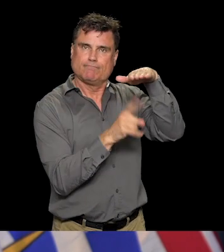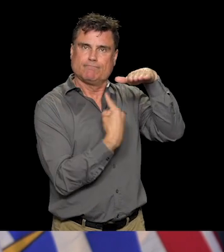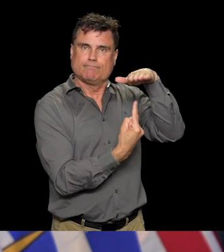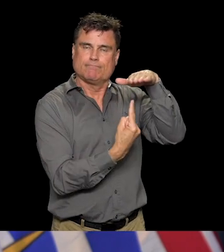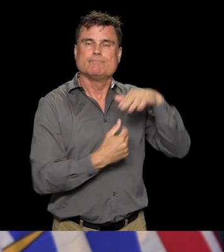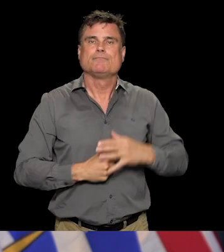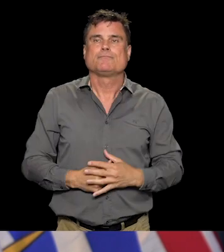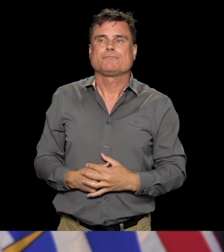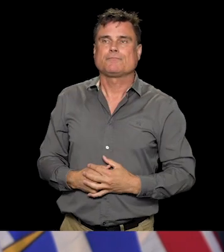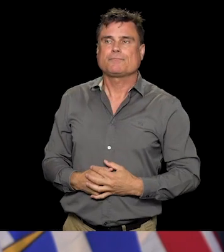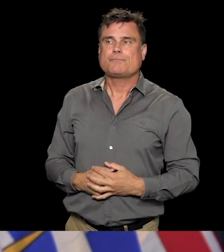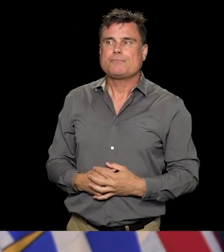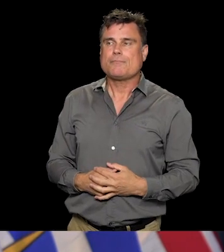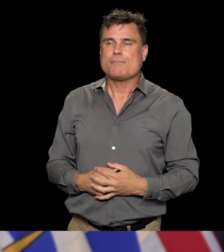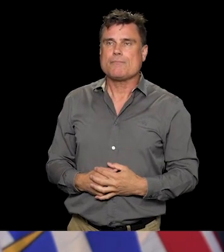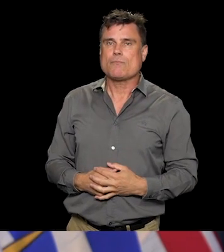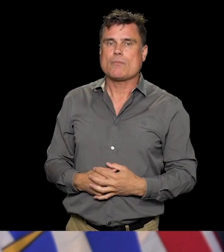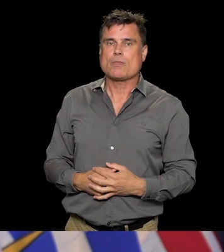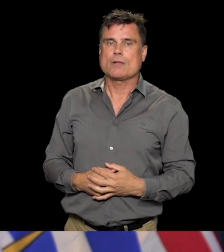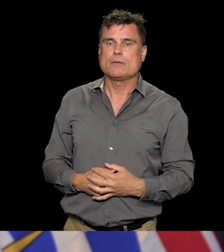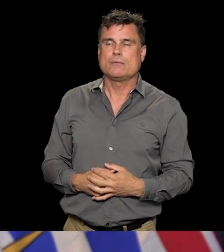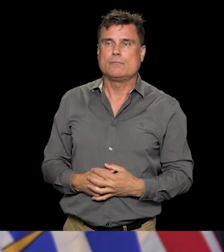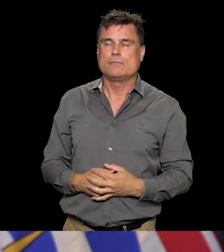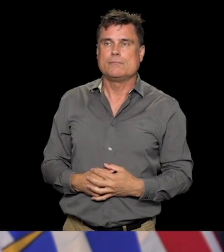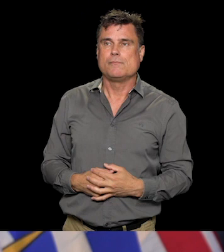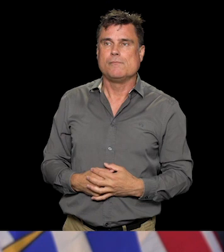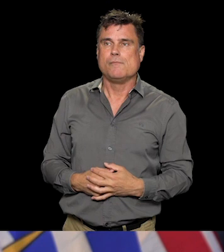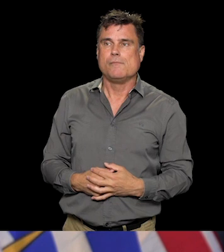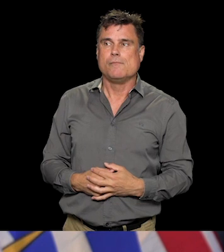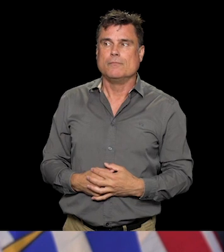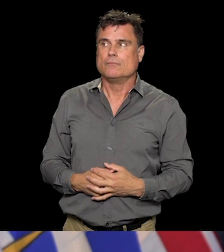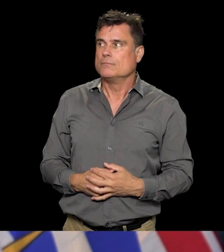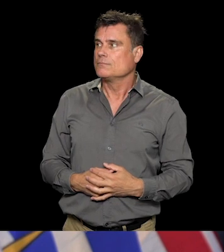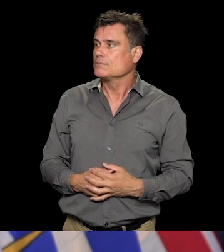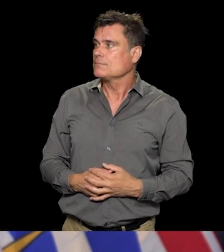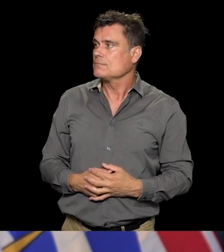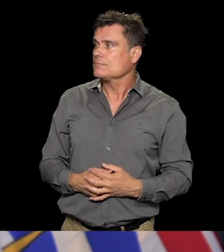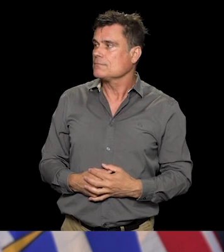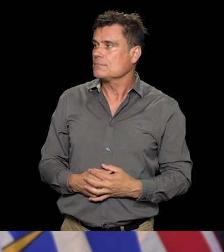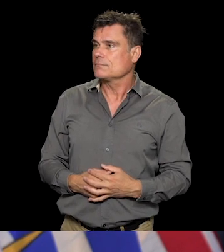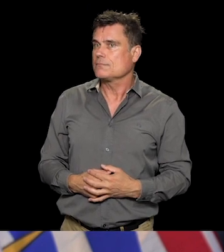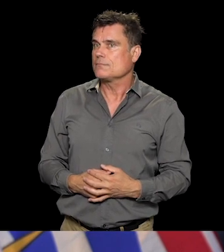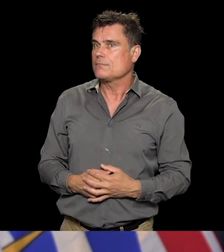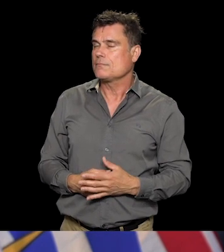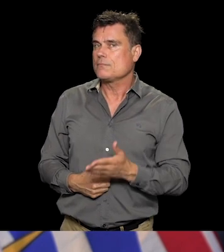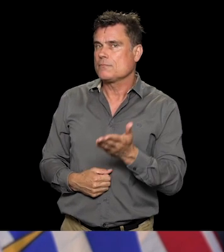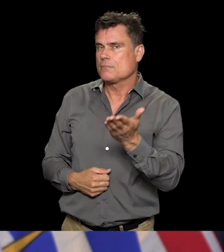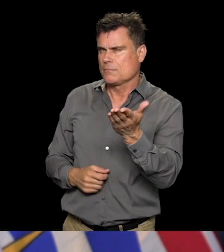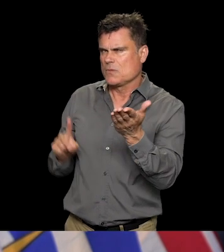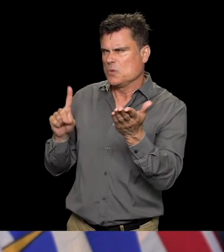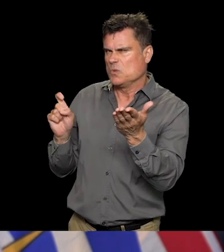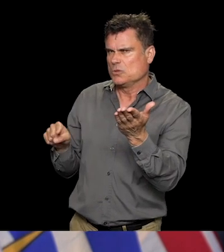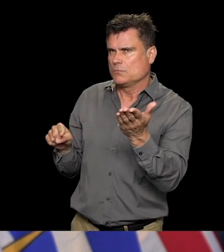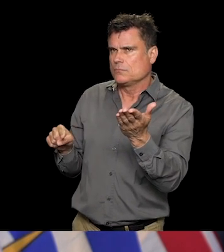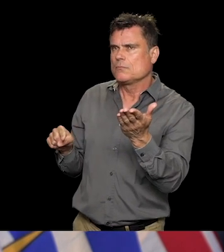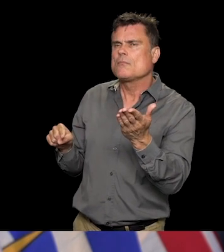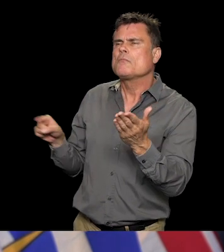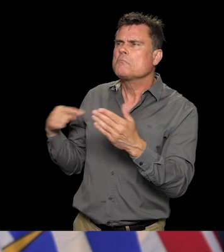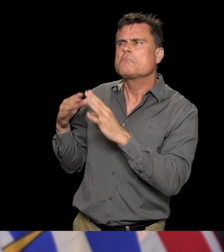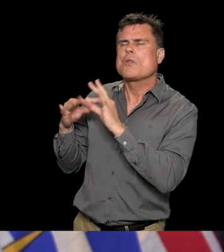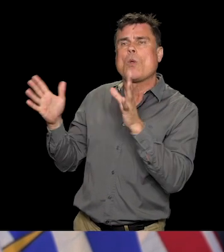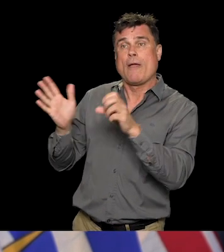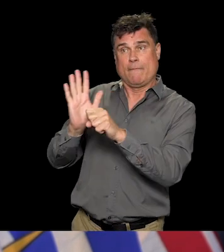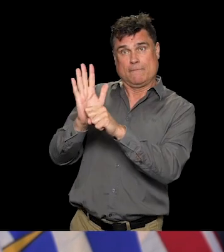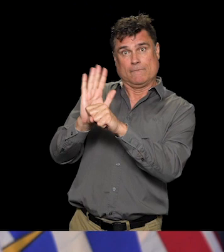Dr. Henry, I was hoping to ask you today a little bit more about what you just talked about with the film industry, but other